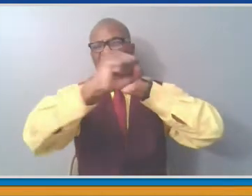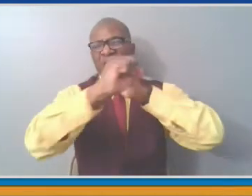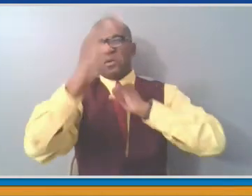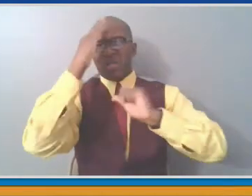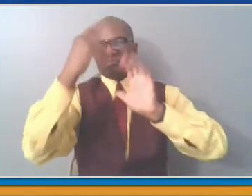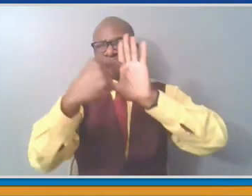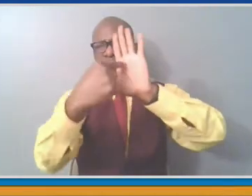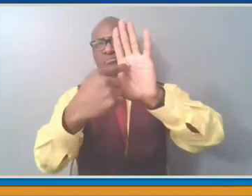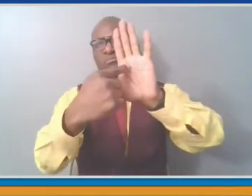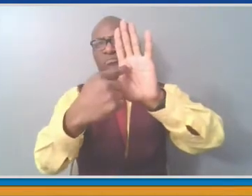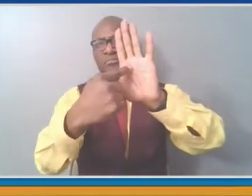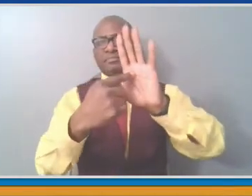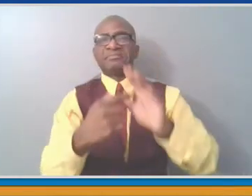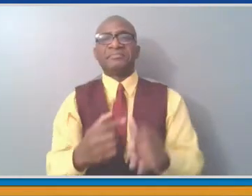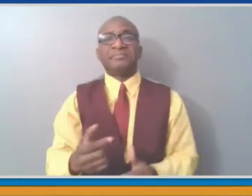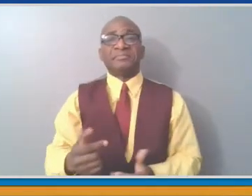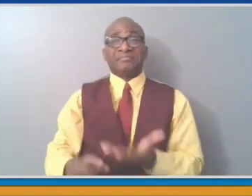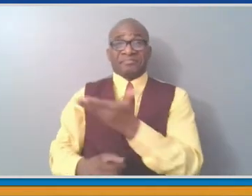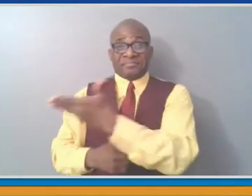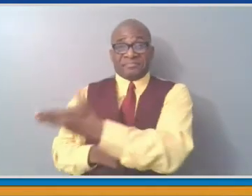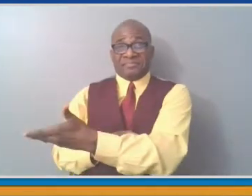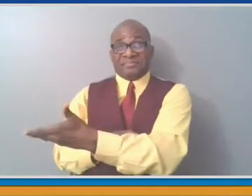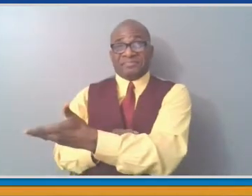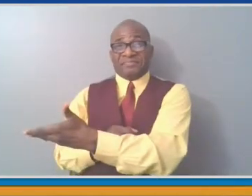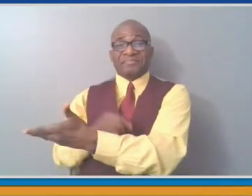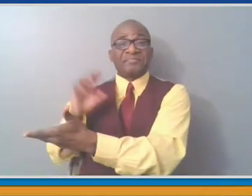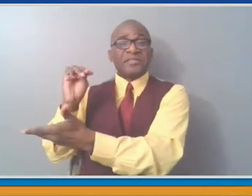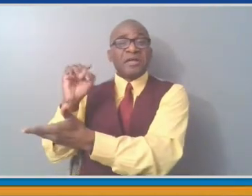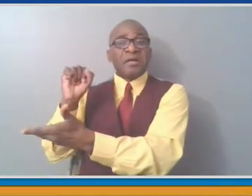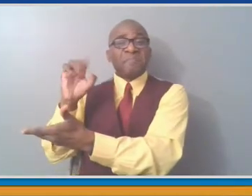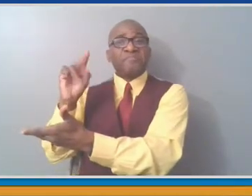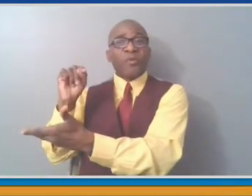district in New Rochelle. Thank you so much. Thank you, County Executive.